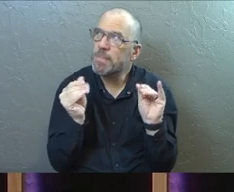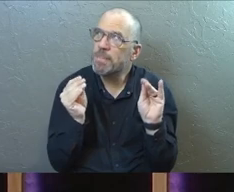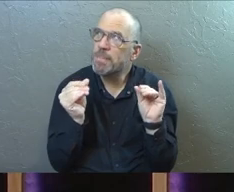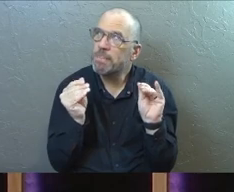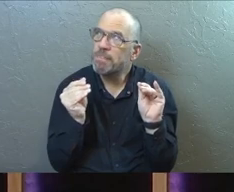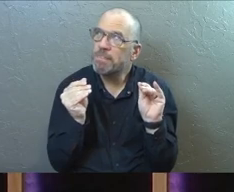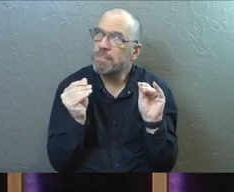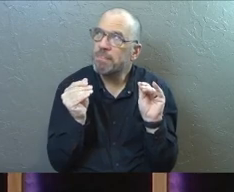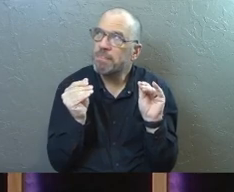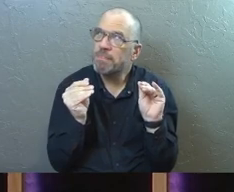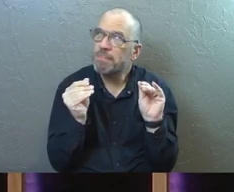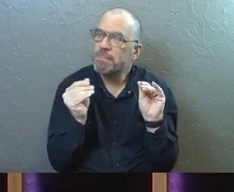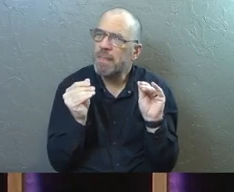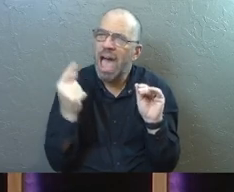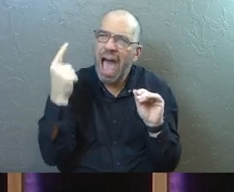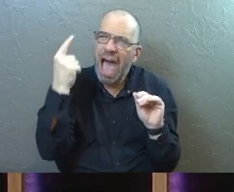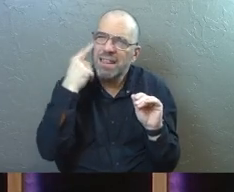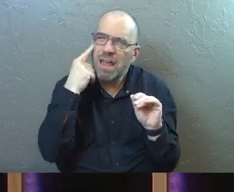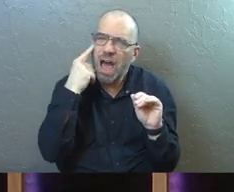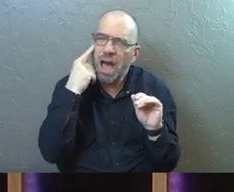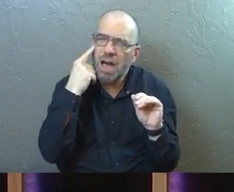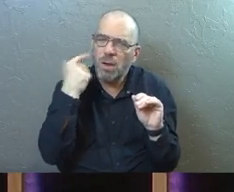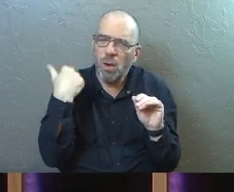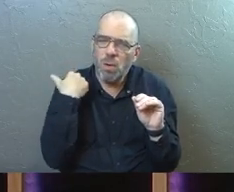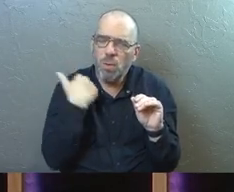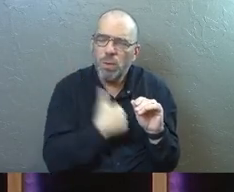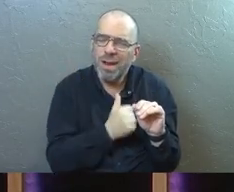I thought we aren't condemned in Christ.